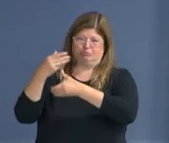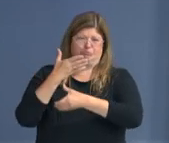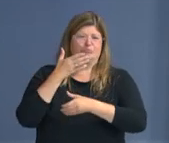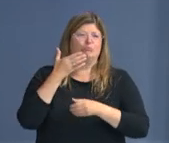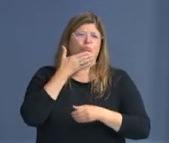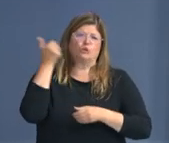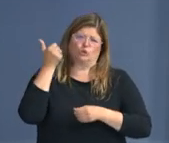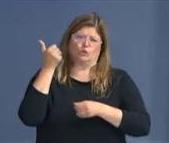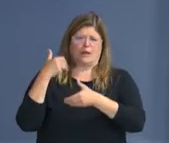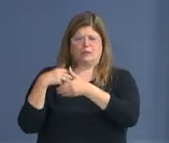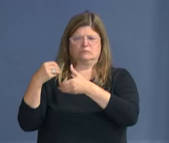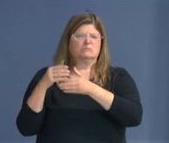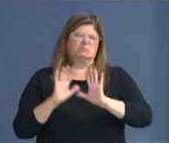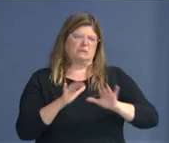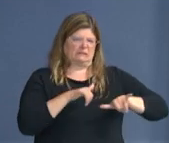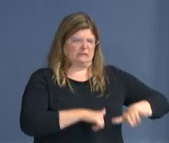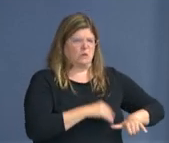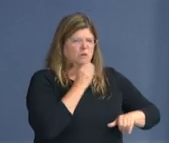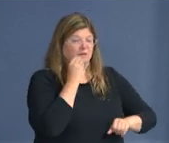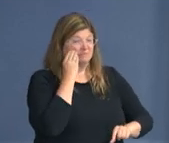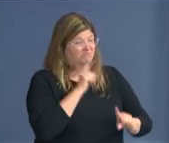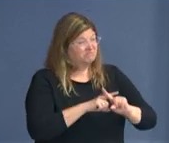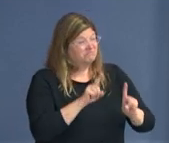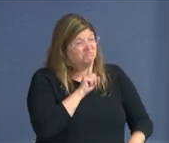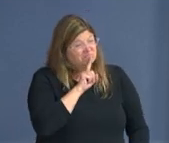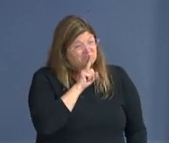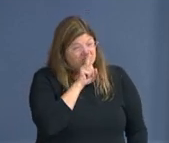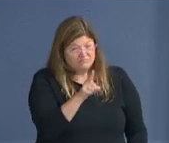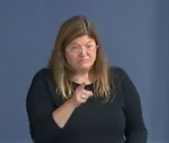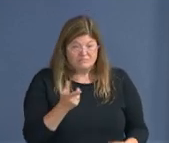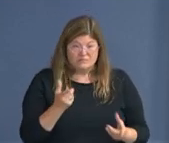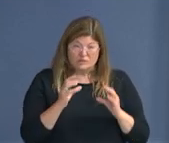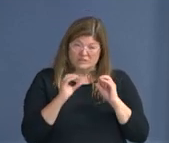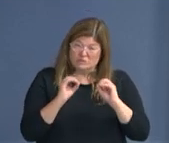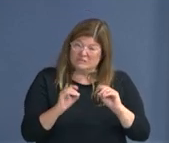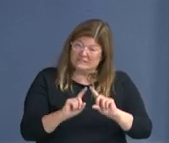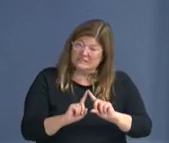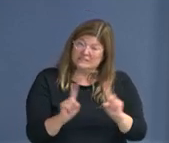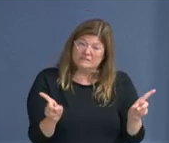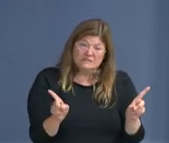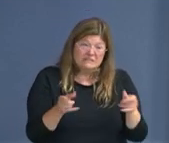virus can still spread in the outdoors as well.